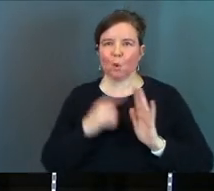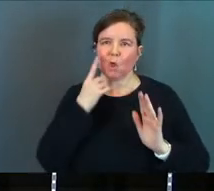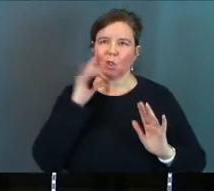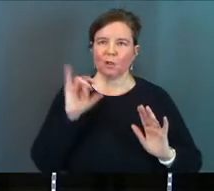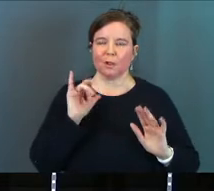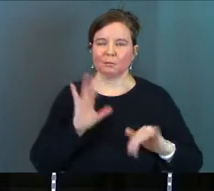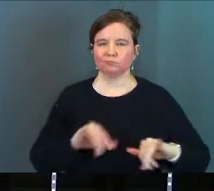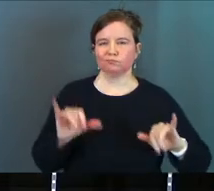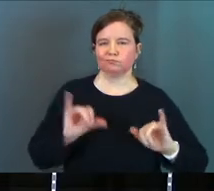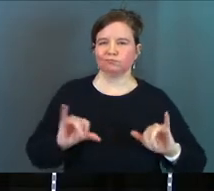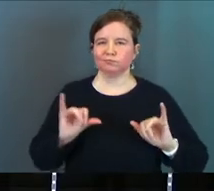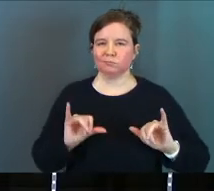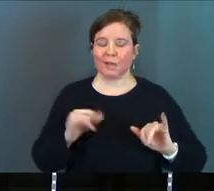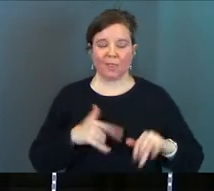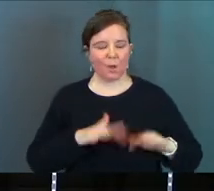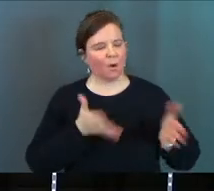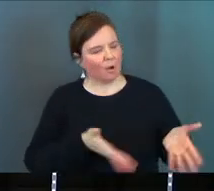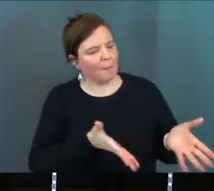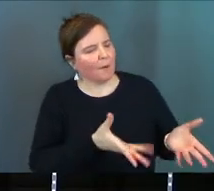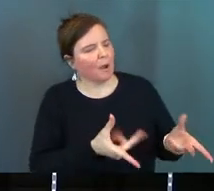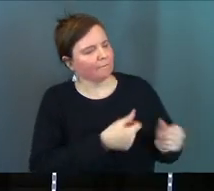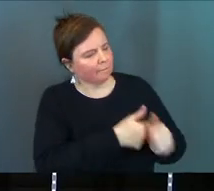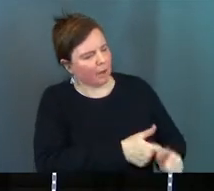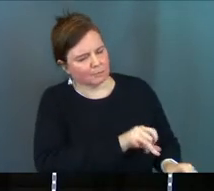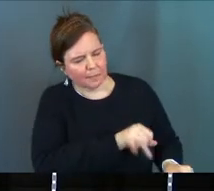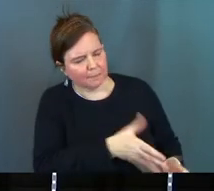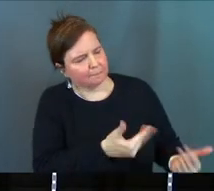And they start to raise you and they're like, hey, do all the stuff.